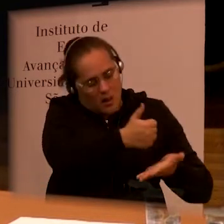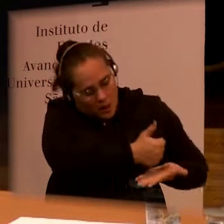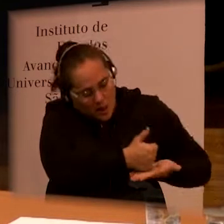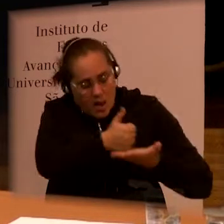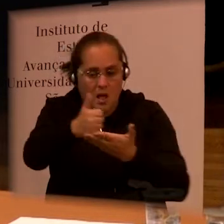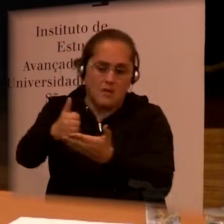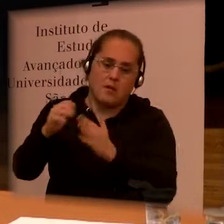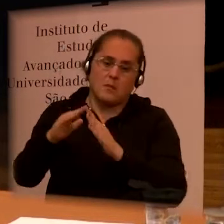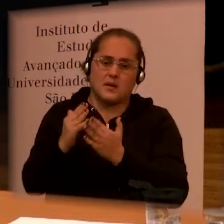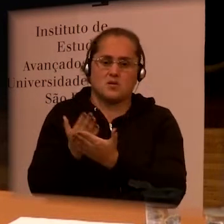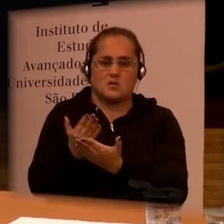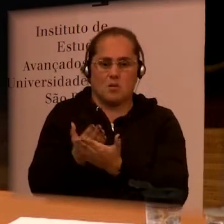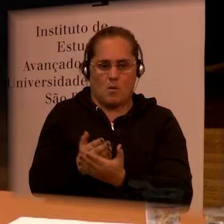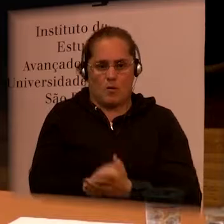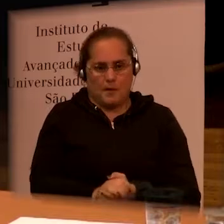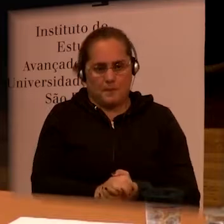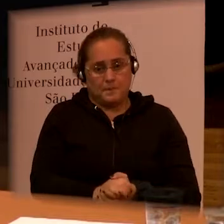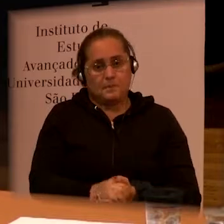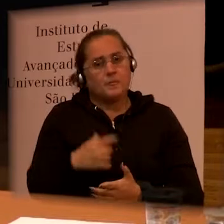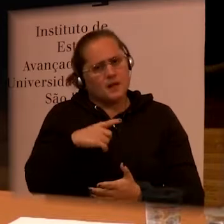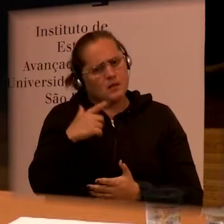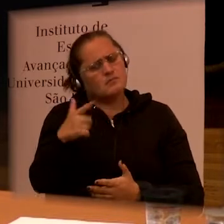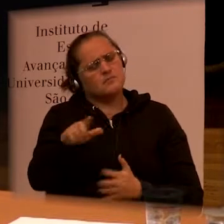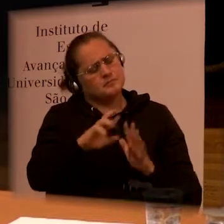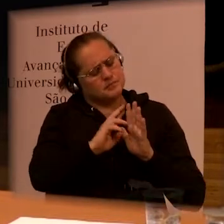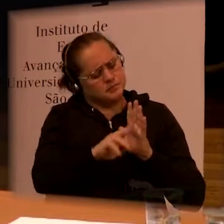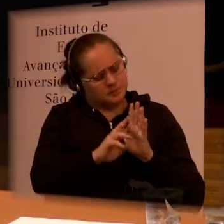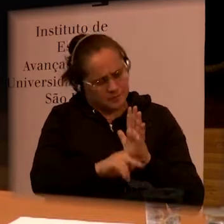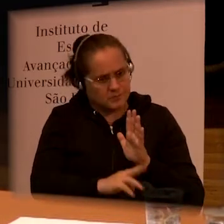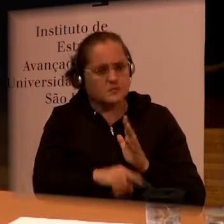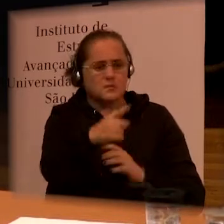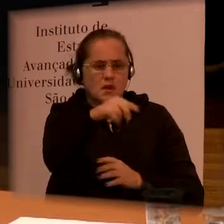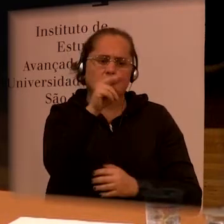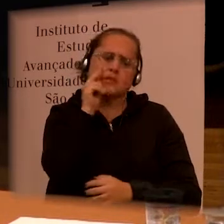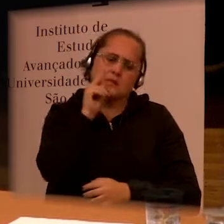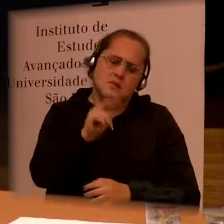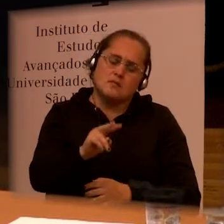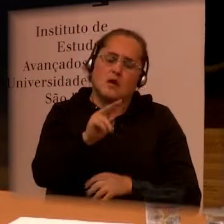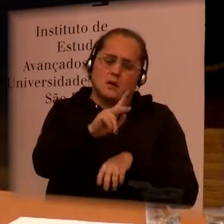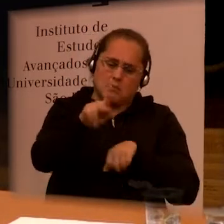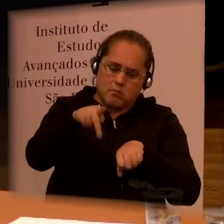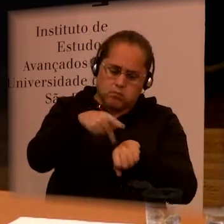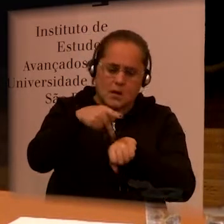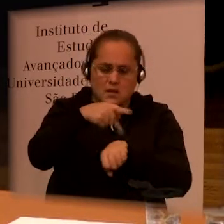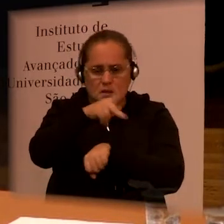there are a couple of things that you see everywhere with disability and that's also that I've seen here